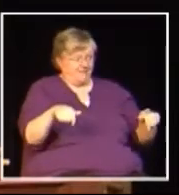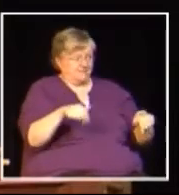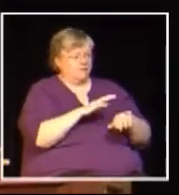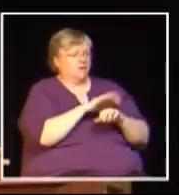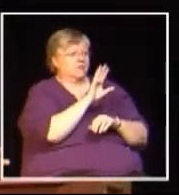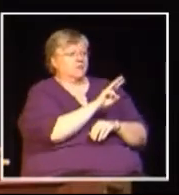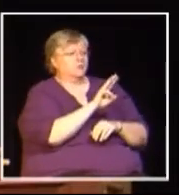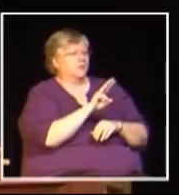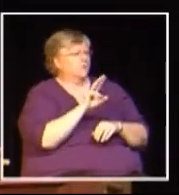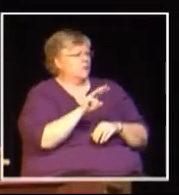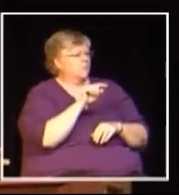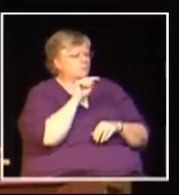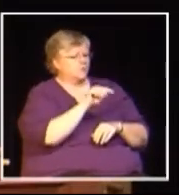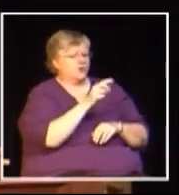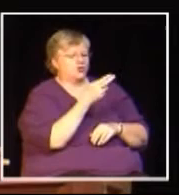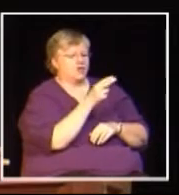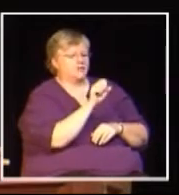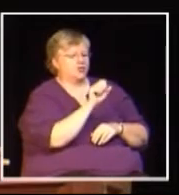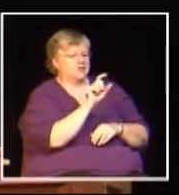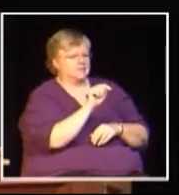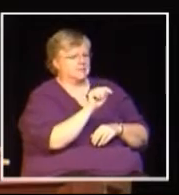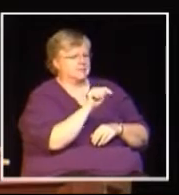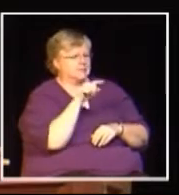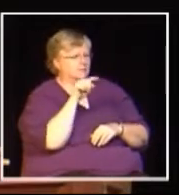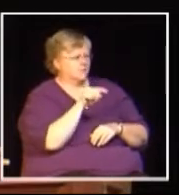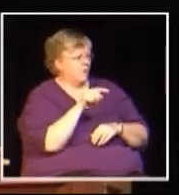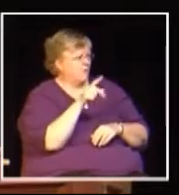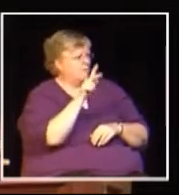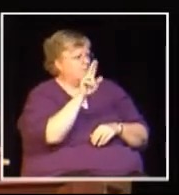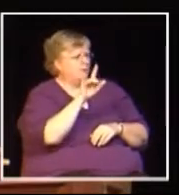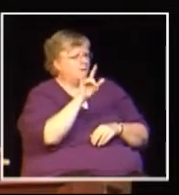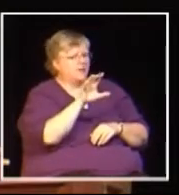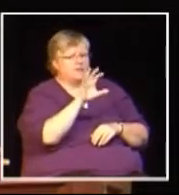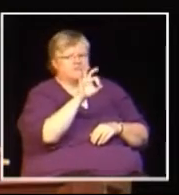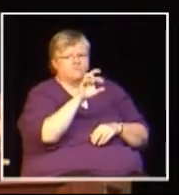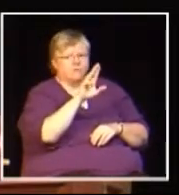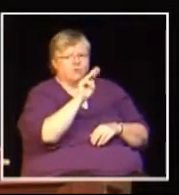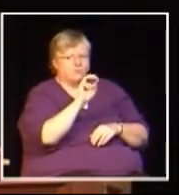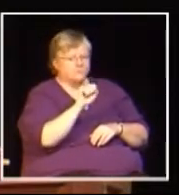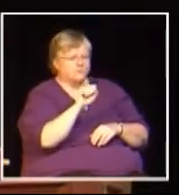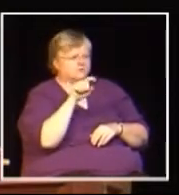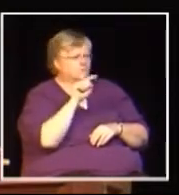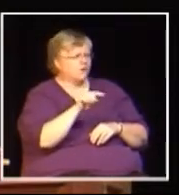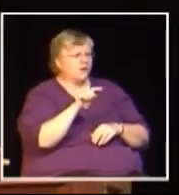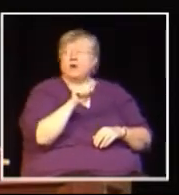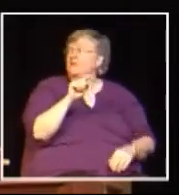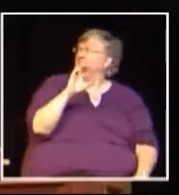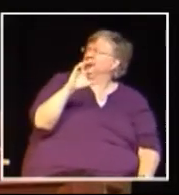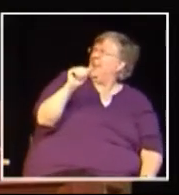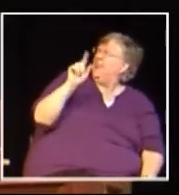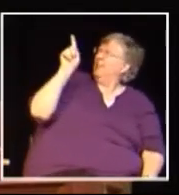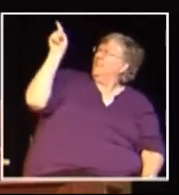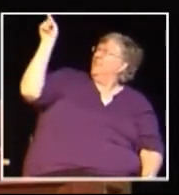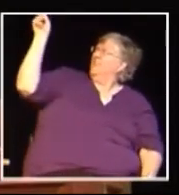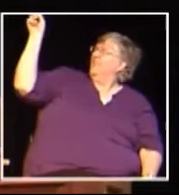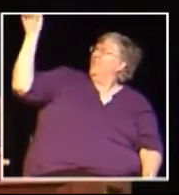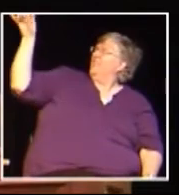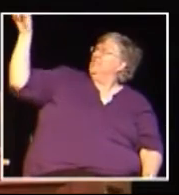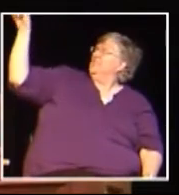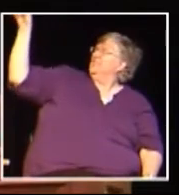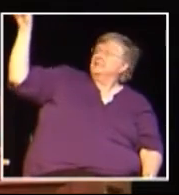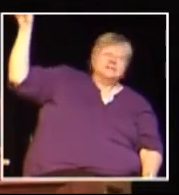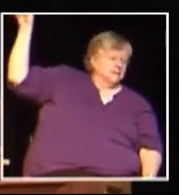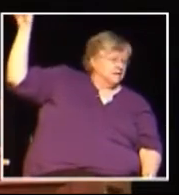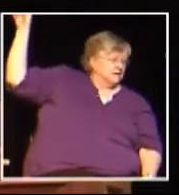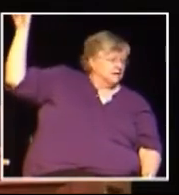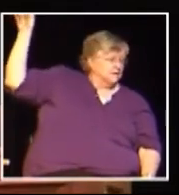Before we get started, and I'm almost finished the opening remarks, which may actually be longer than the 10 minutes we've given to either side. Before we